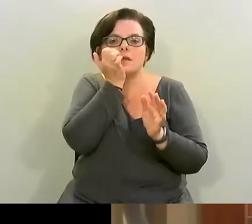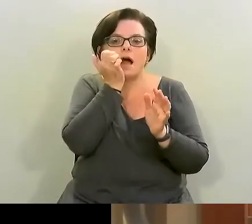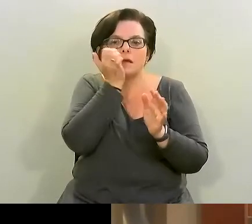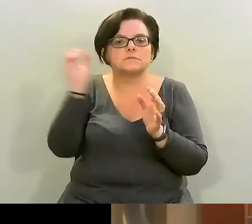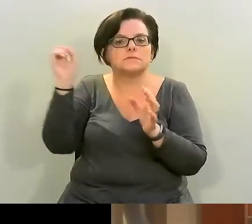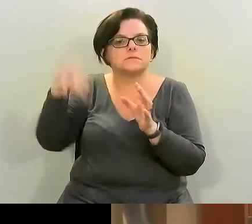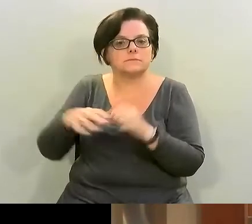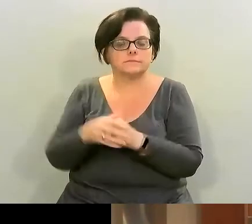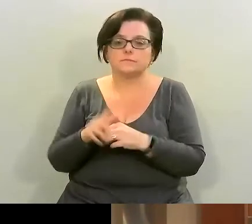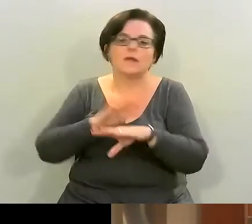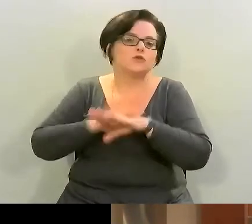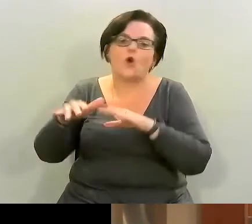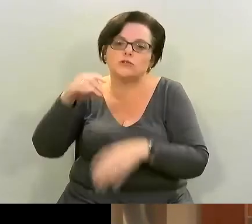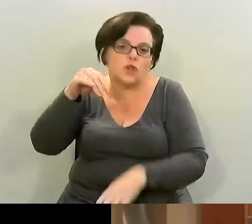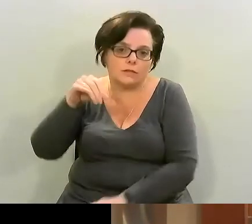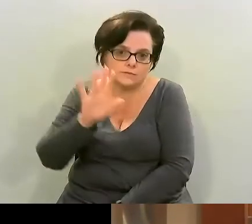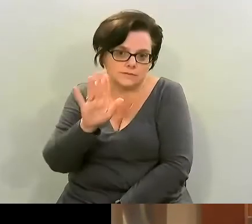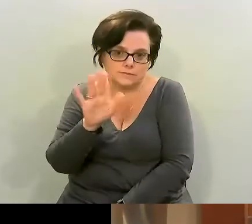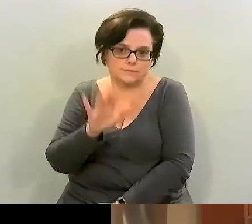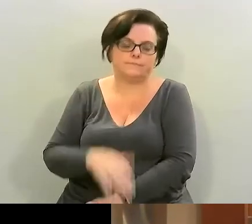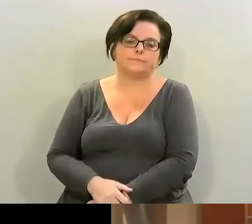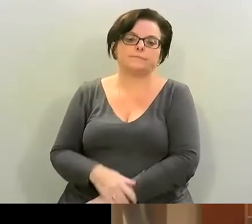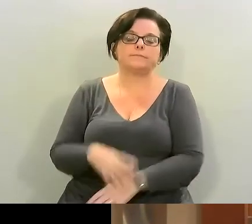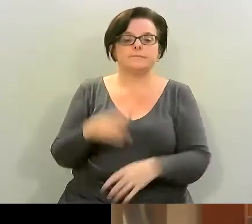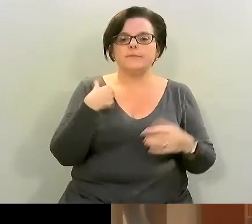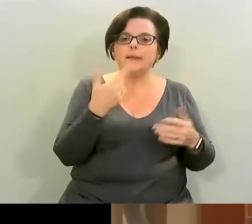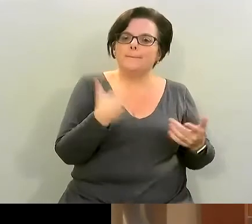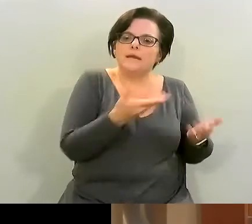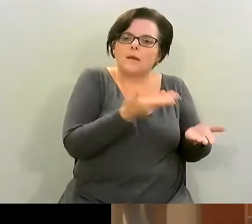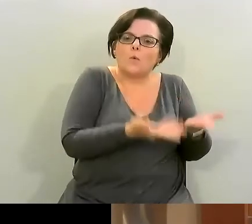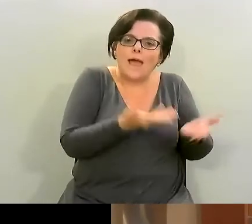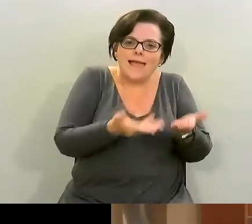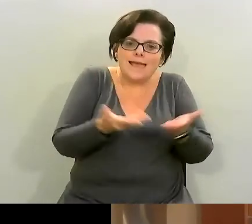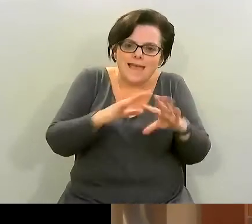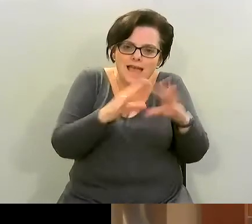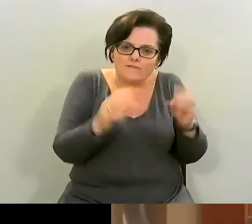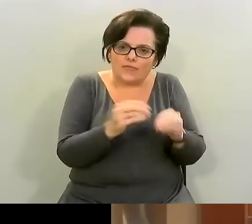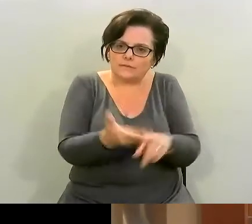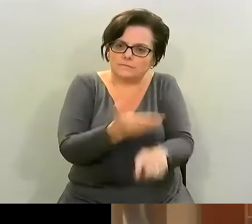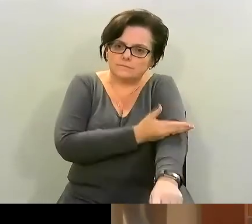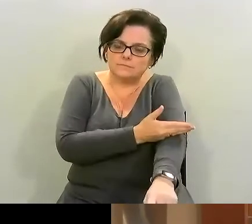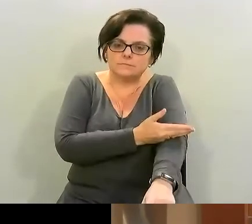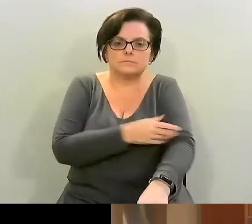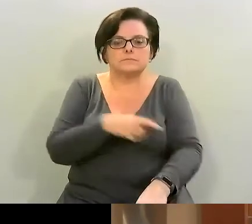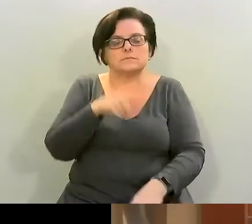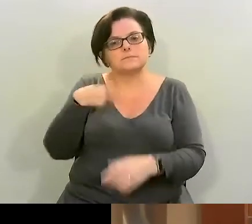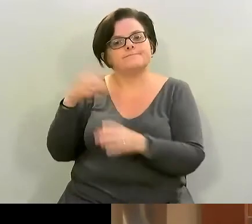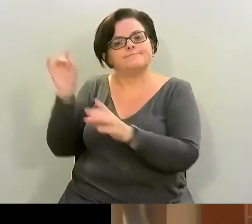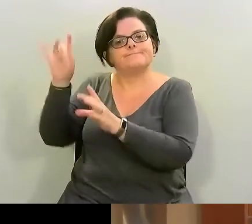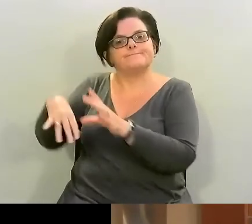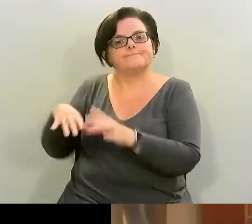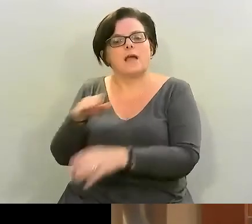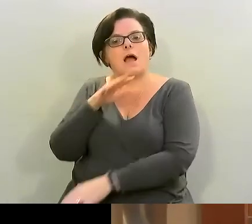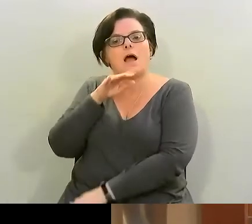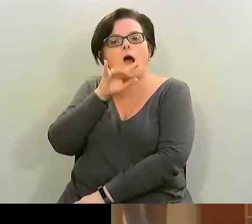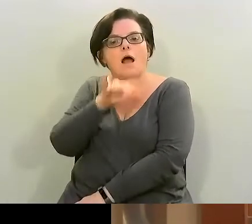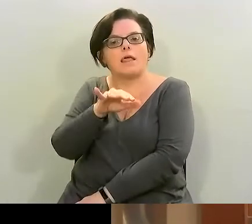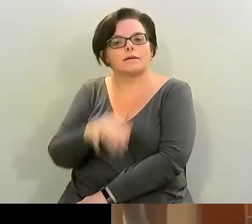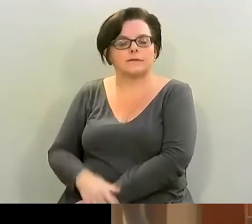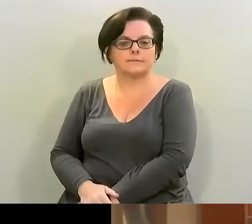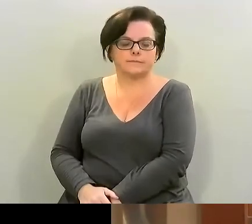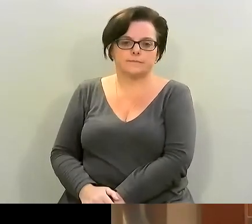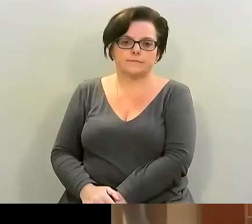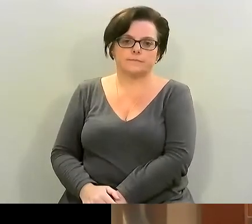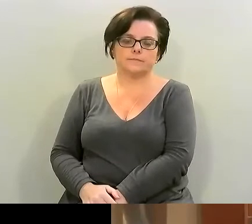and again this is why i measured everything out ahead of time i'm going to use a piece of garlic now i have a piece of